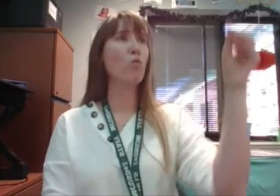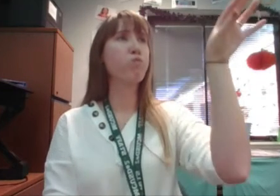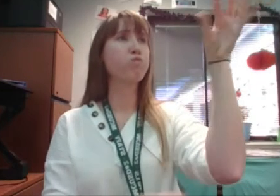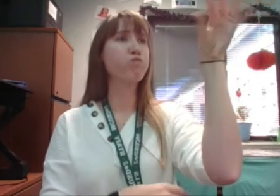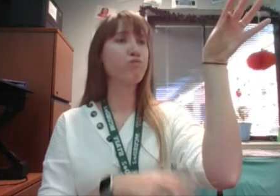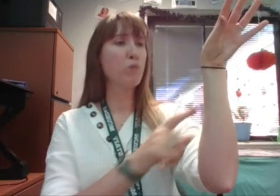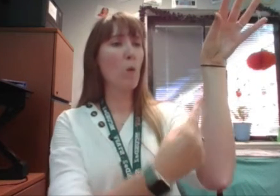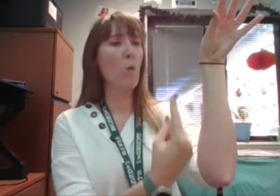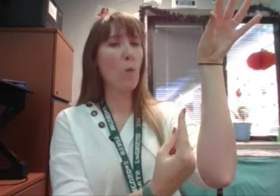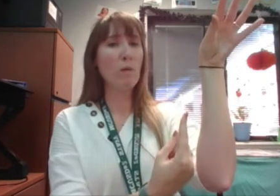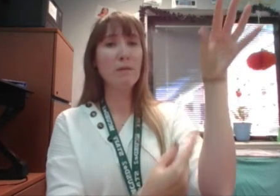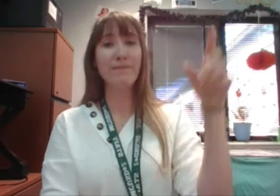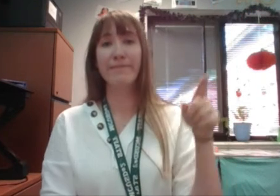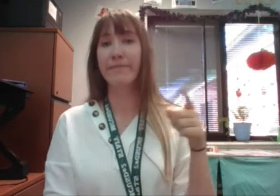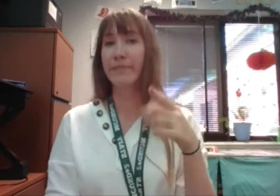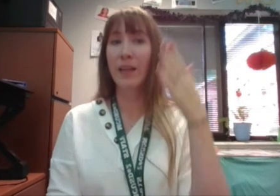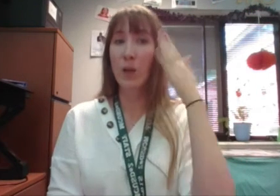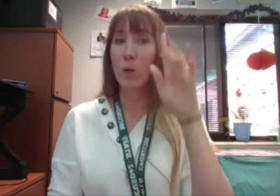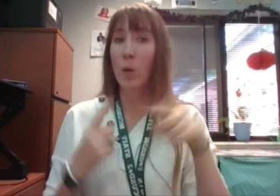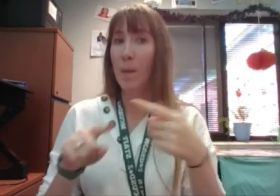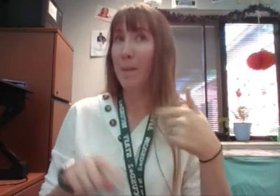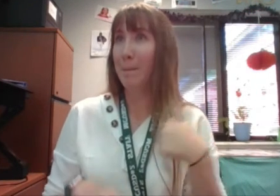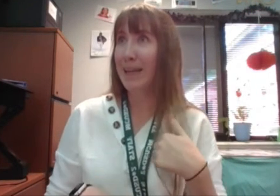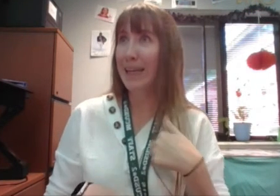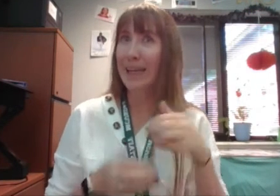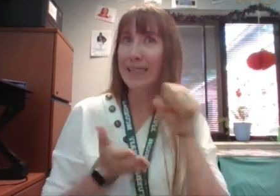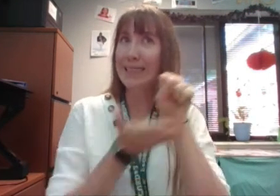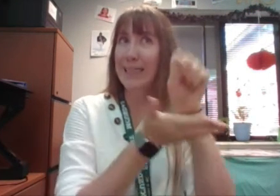They don't know about me, Sailor Boy.